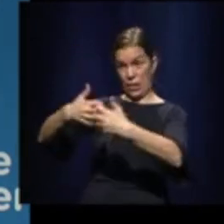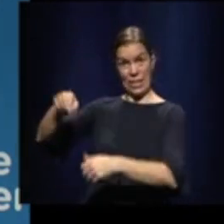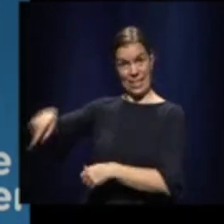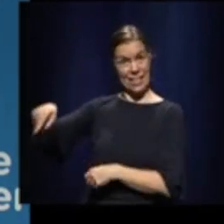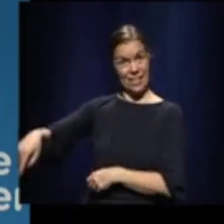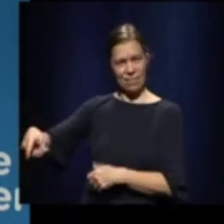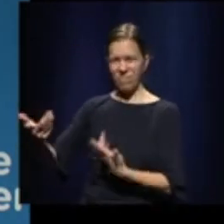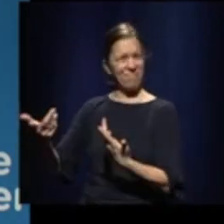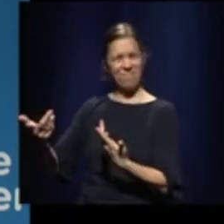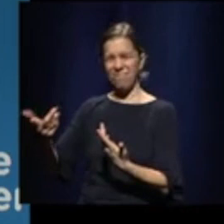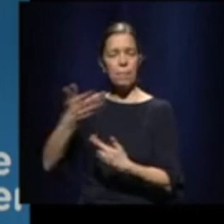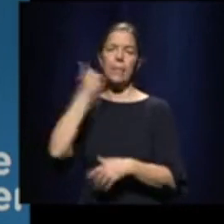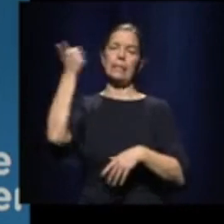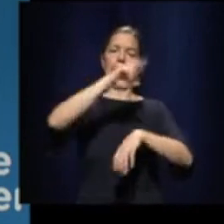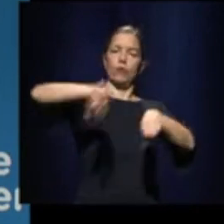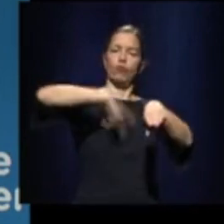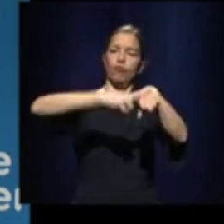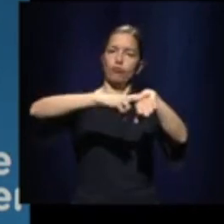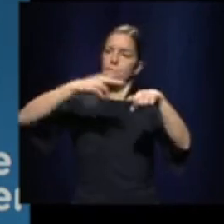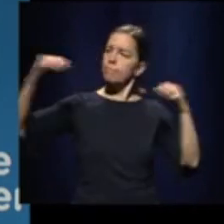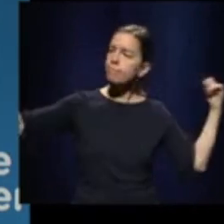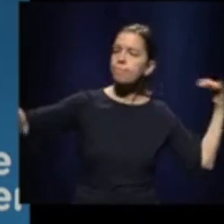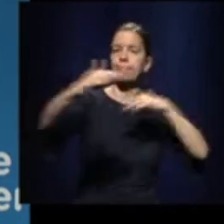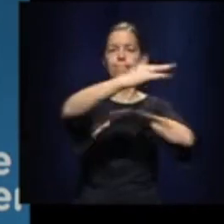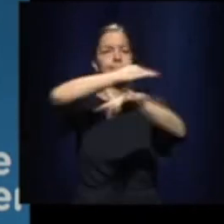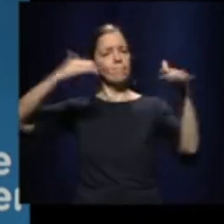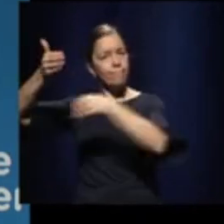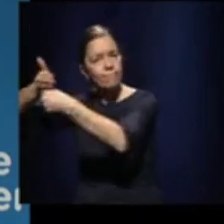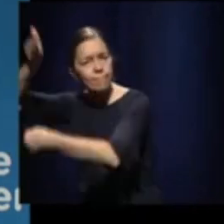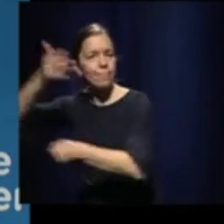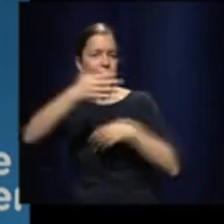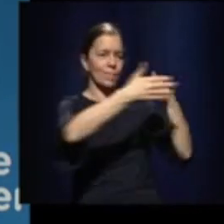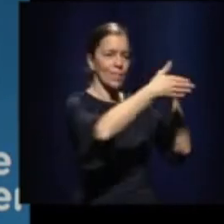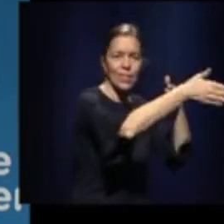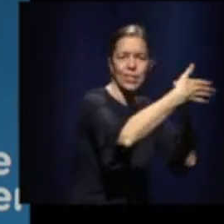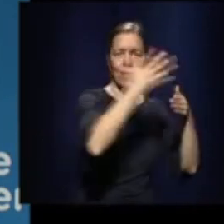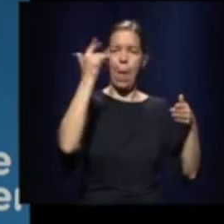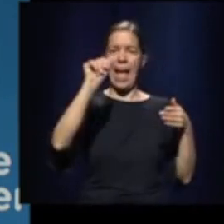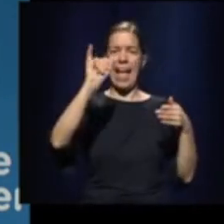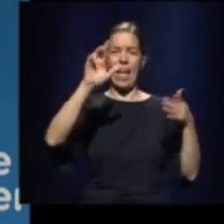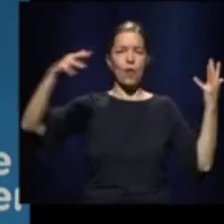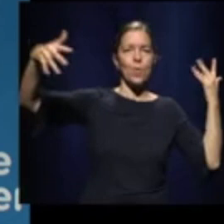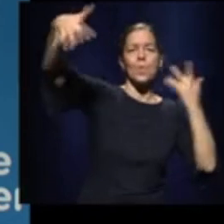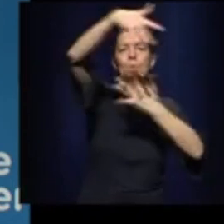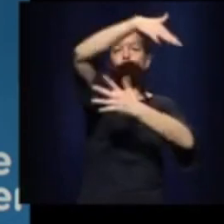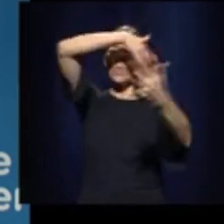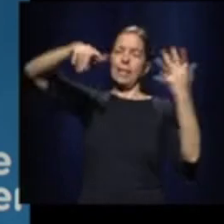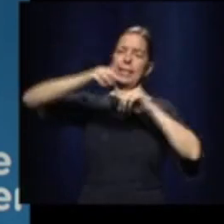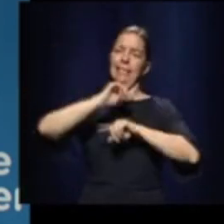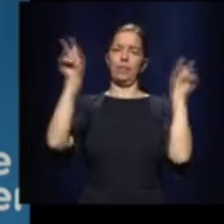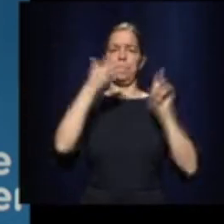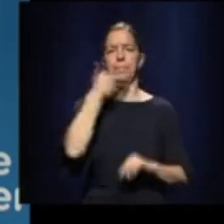And you can have air exchangers. So, there are other things that you can place, rather than putting one kind of